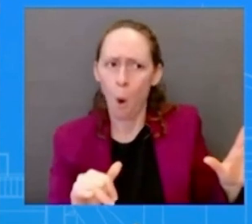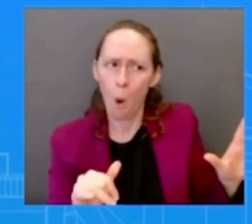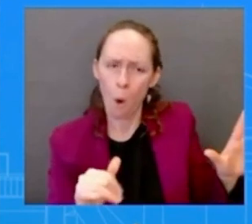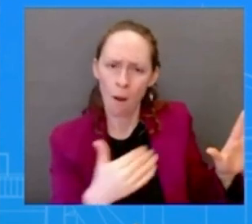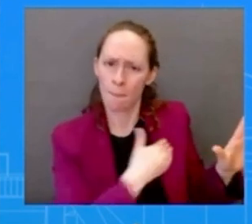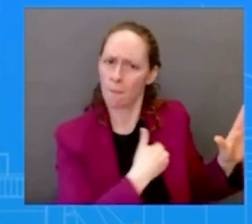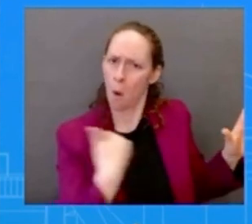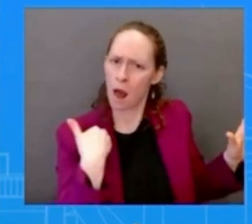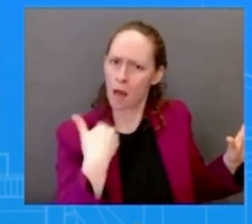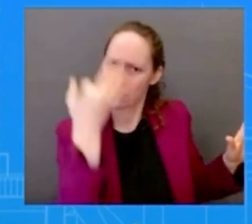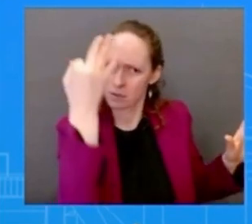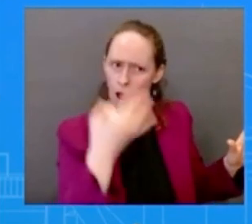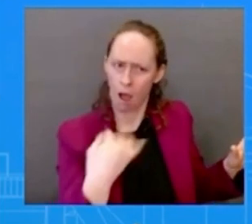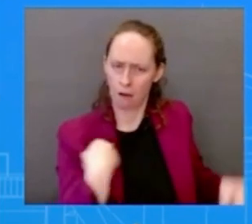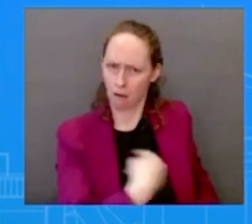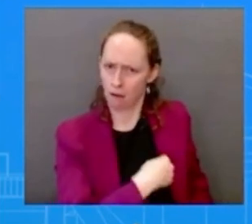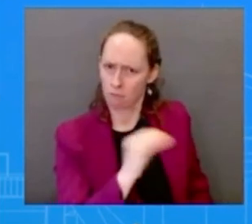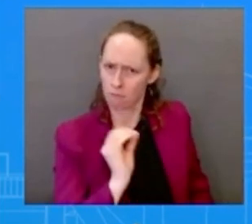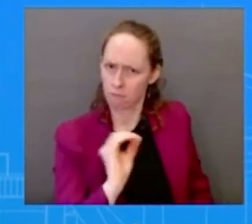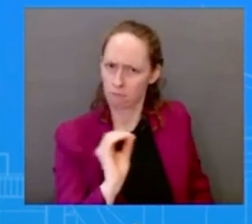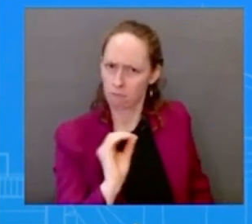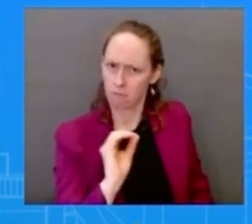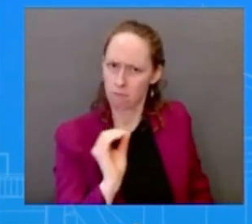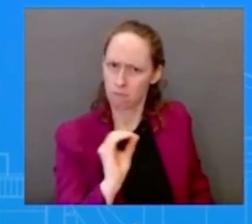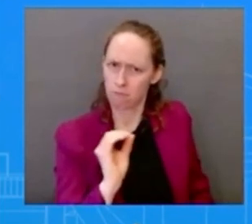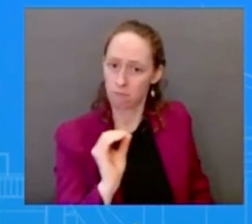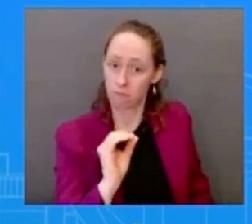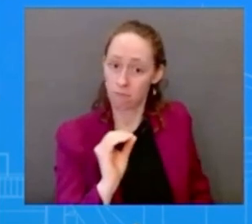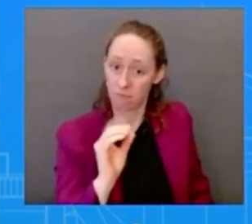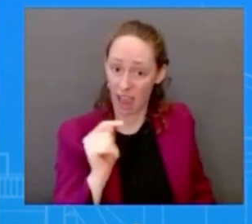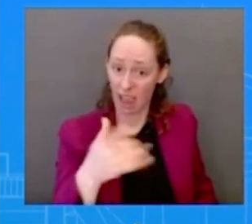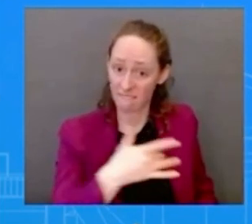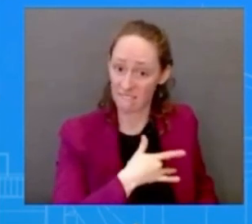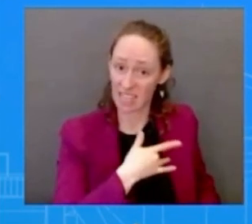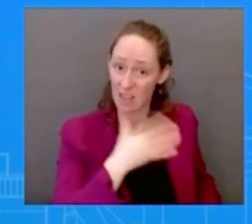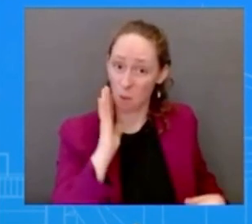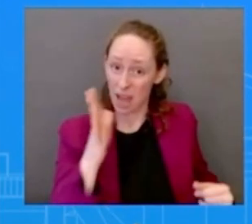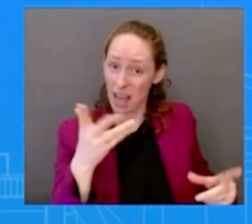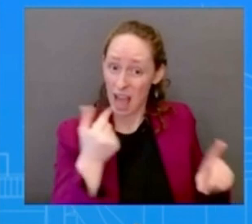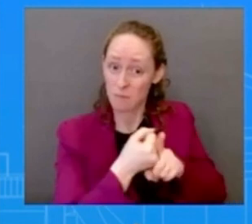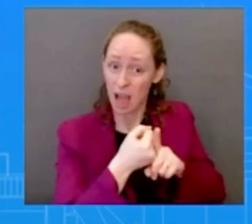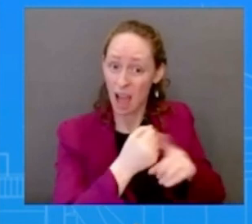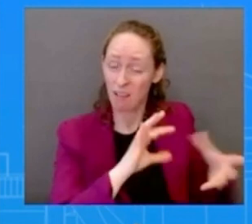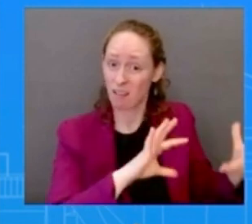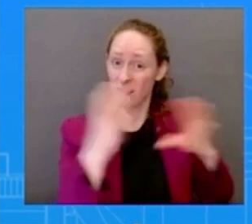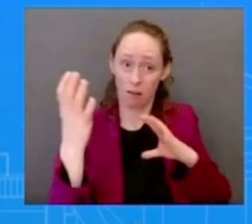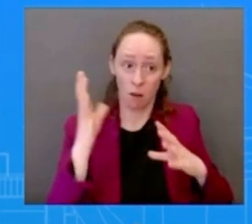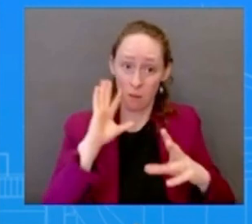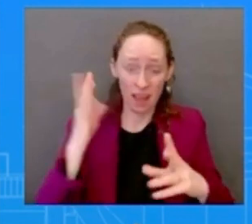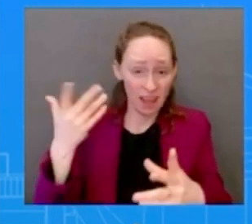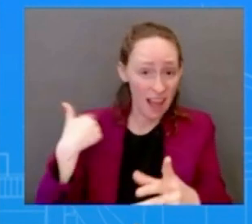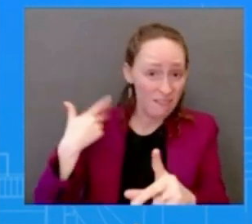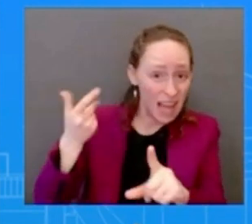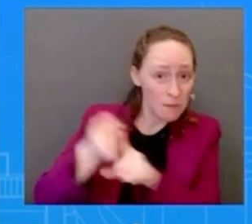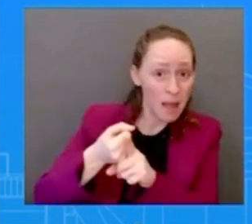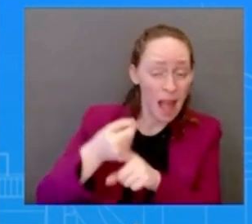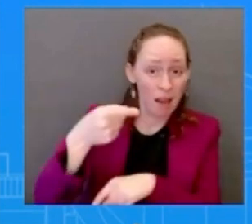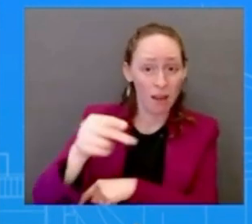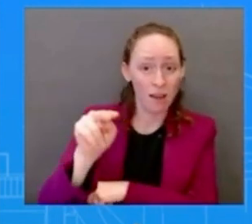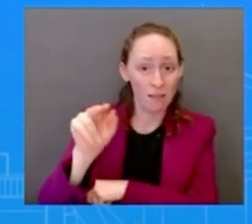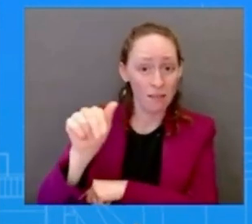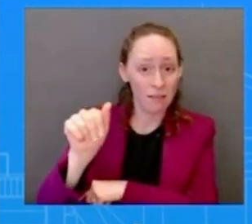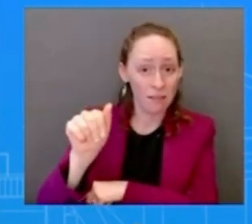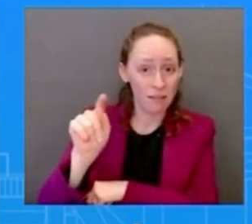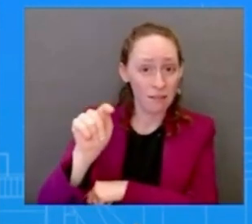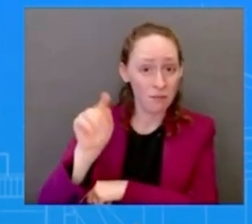impact nato so as as my colleague nsc said admiral kirby it is a sovereign decision that is made by